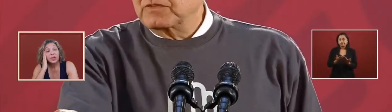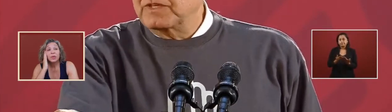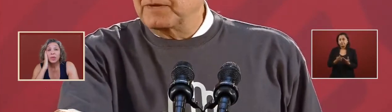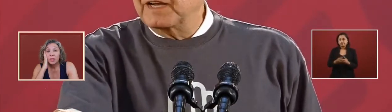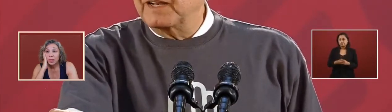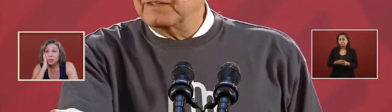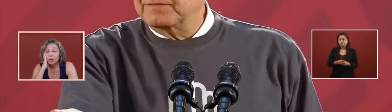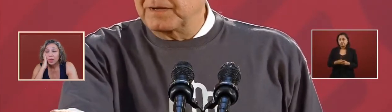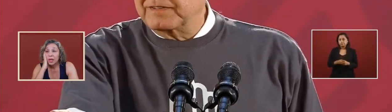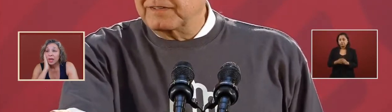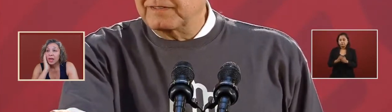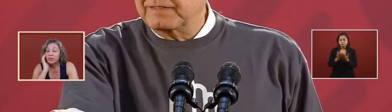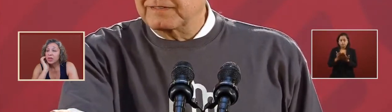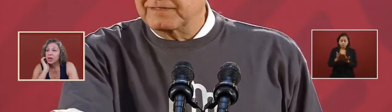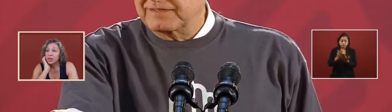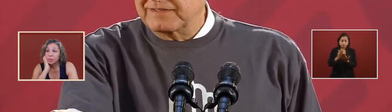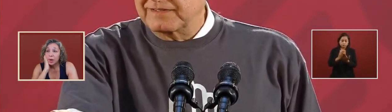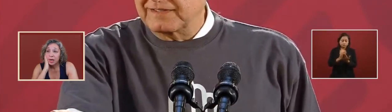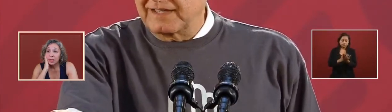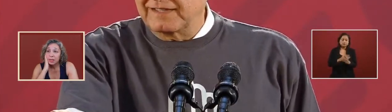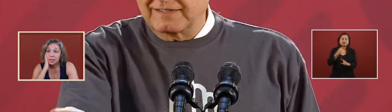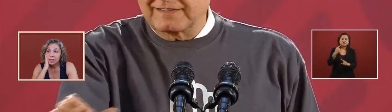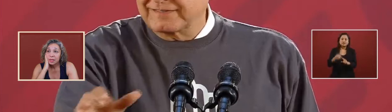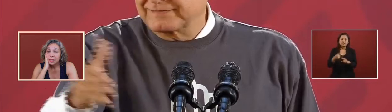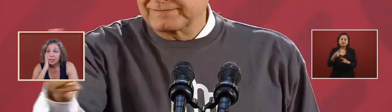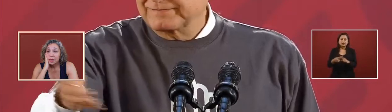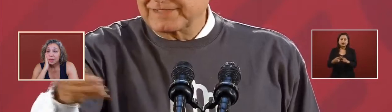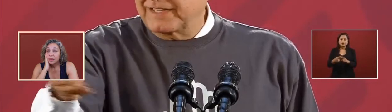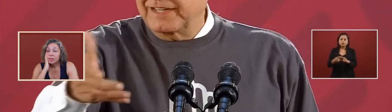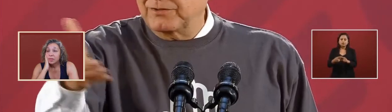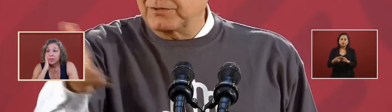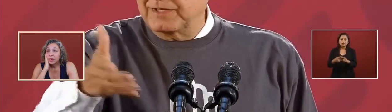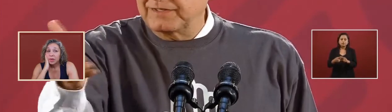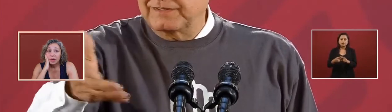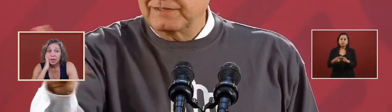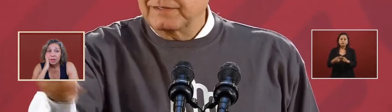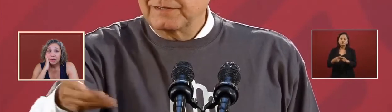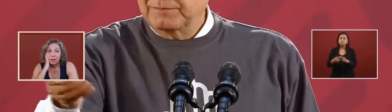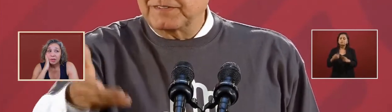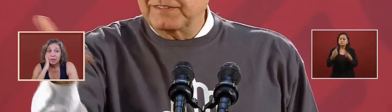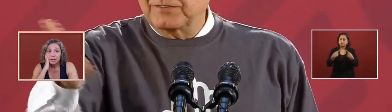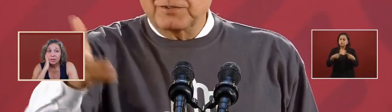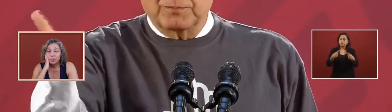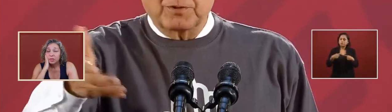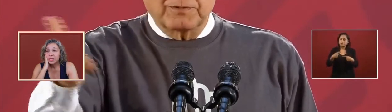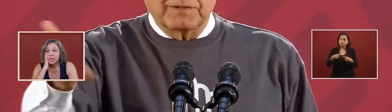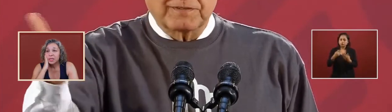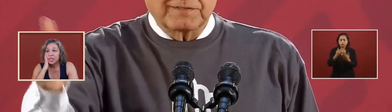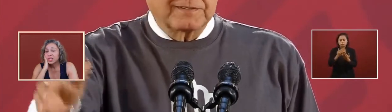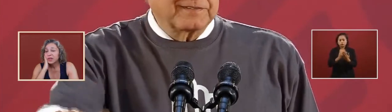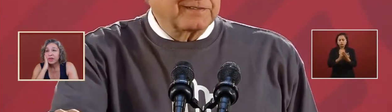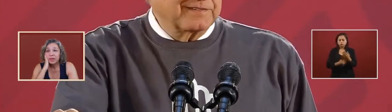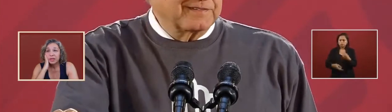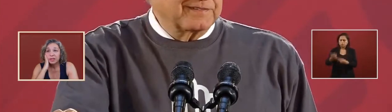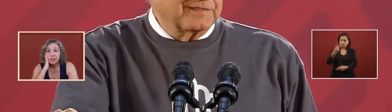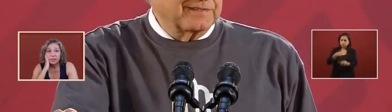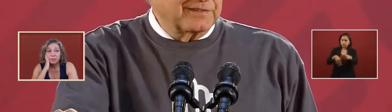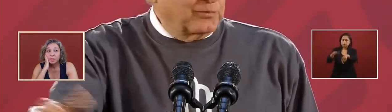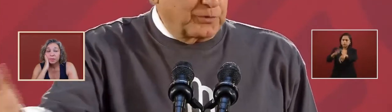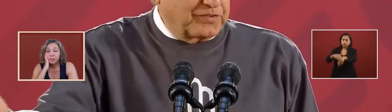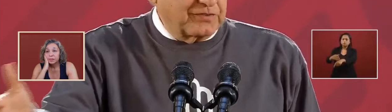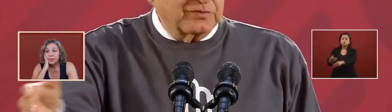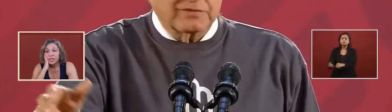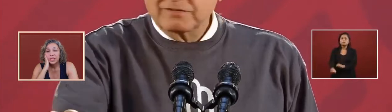will have to call the parts and then there's presentation of evidence